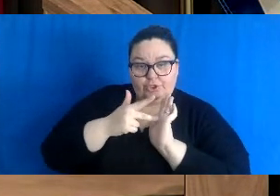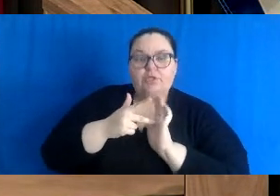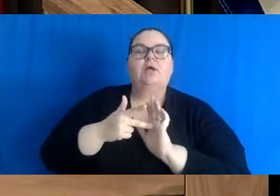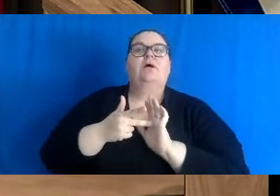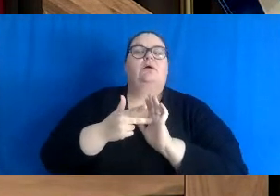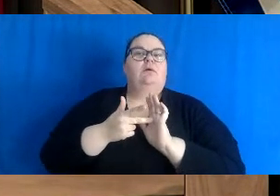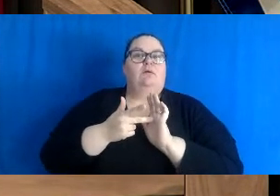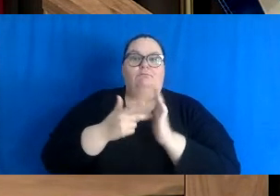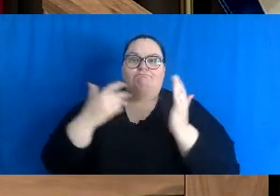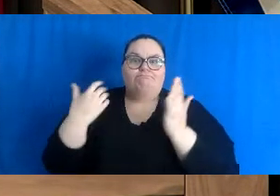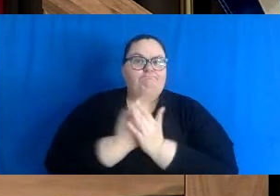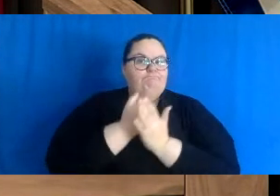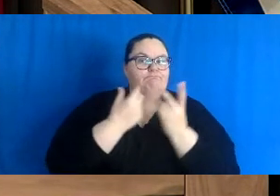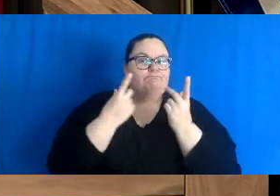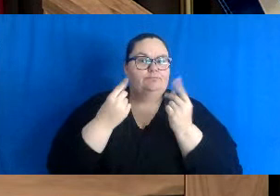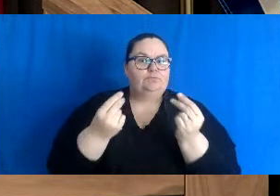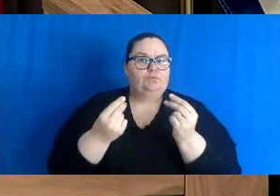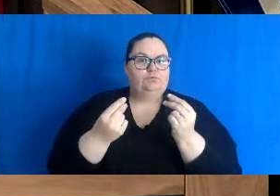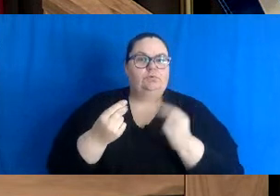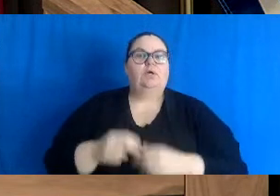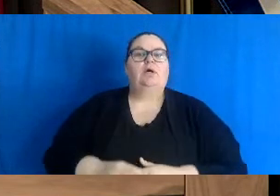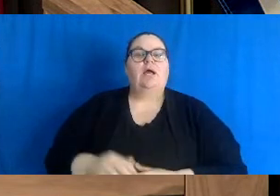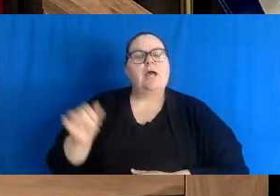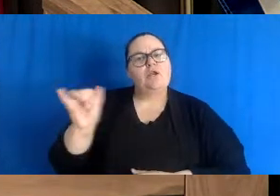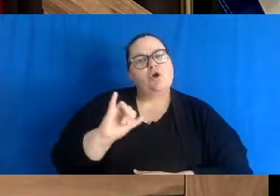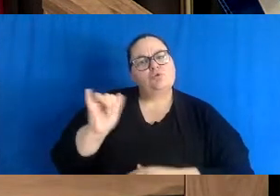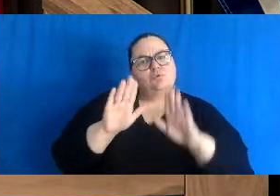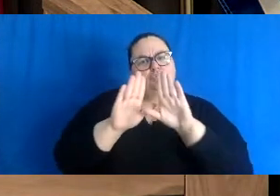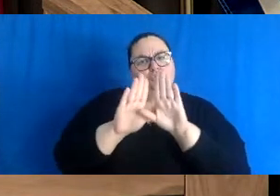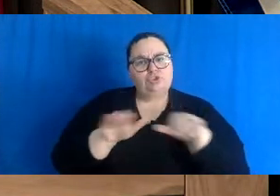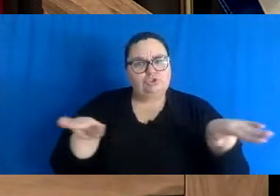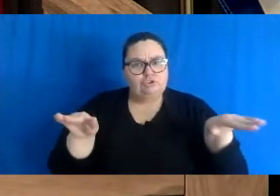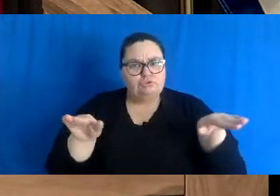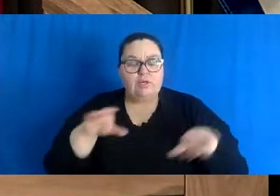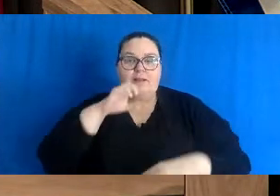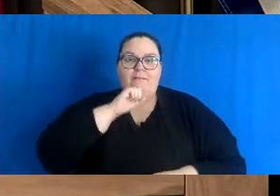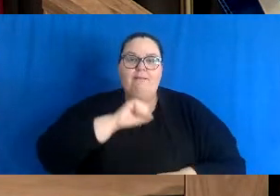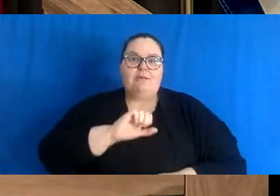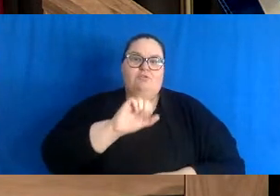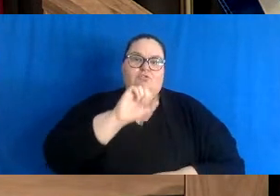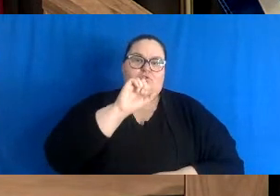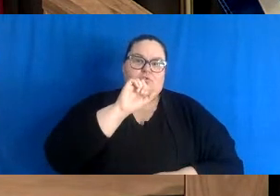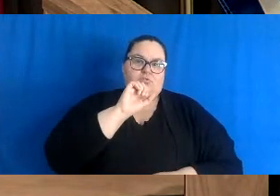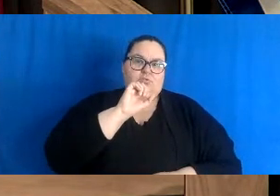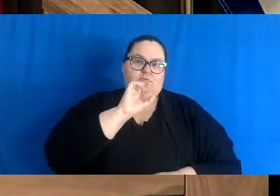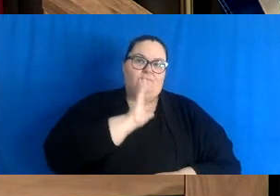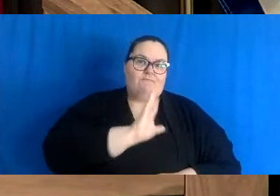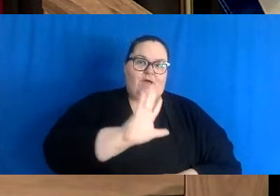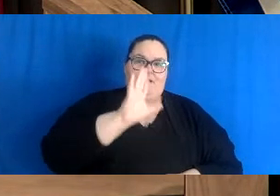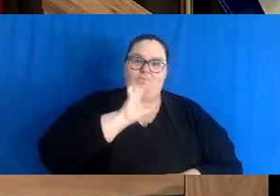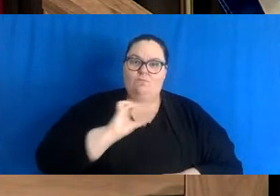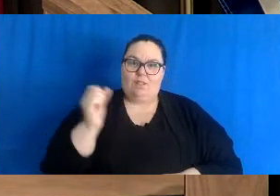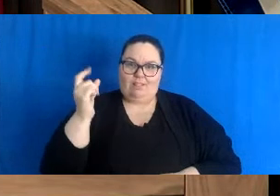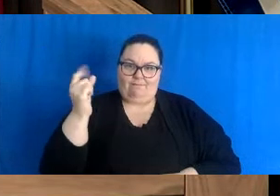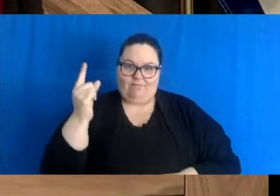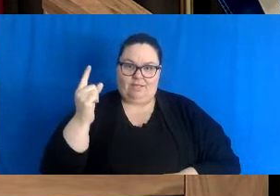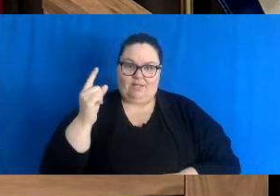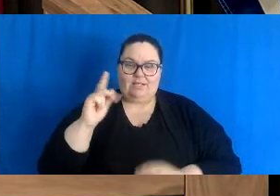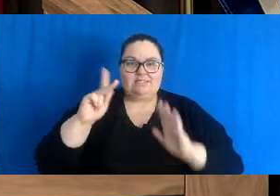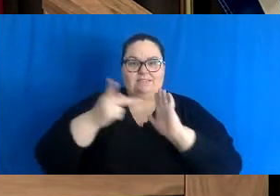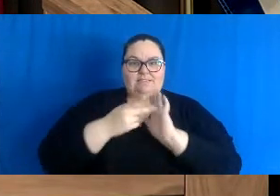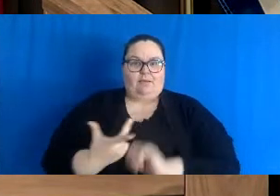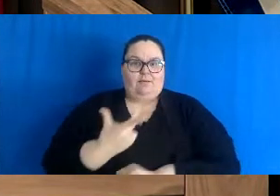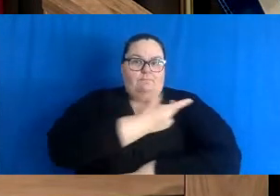and for children aged 5 to 11 to get